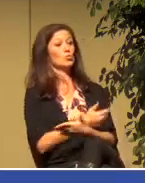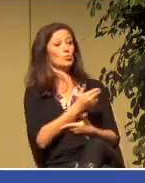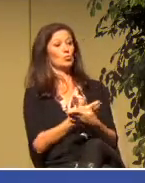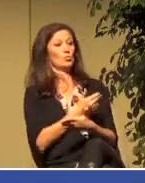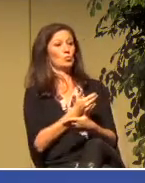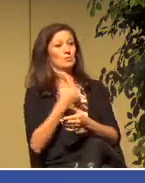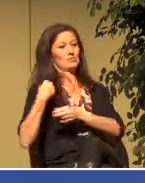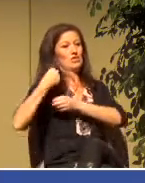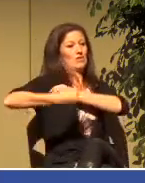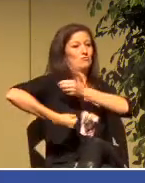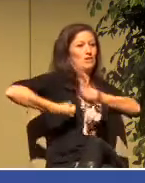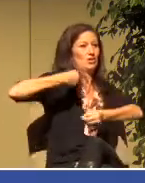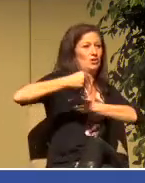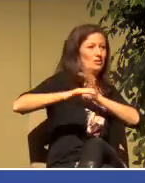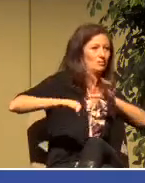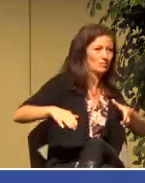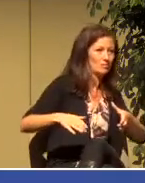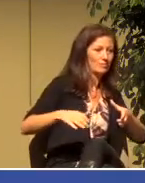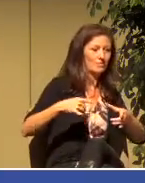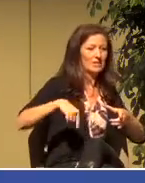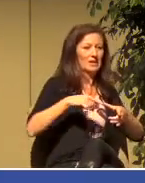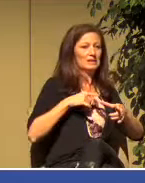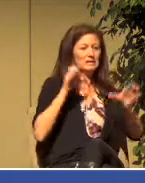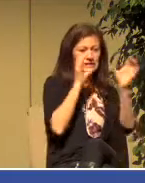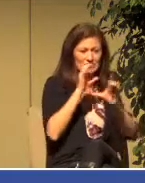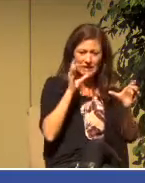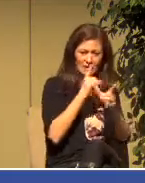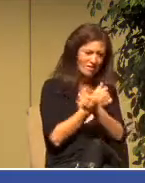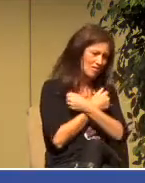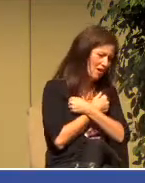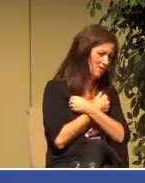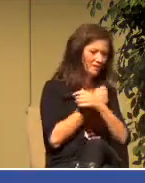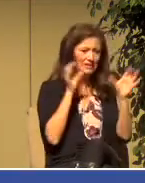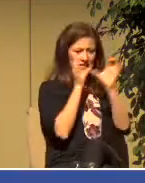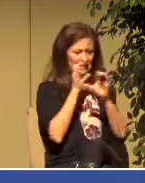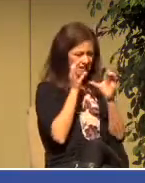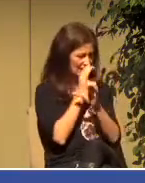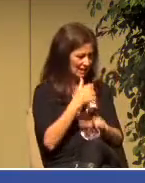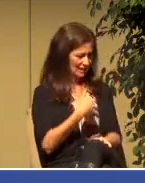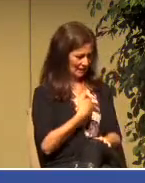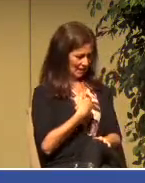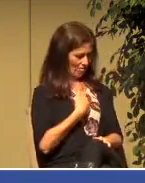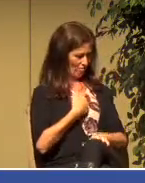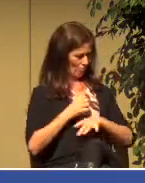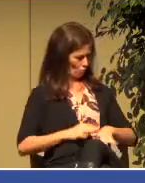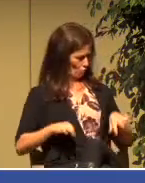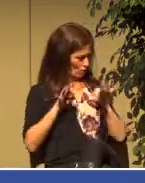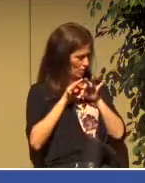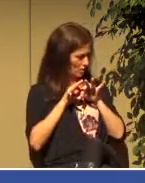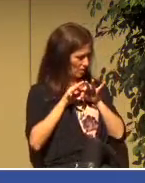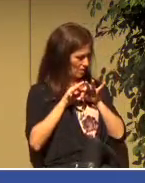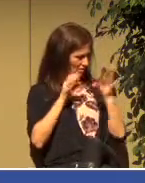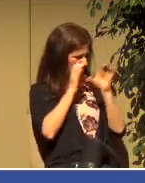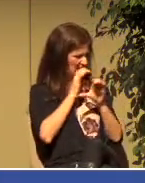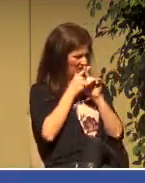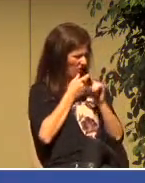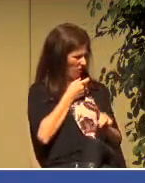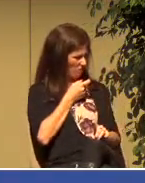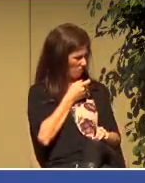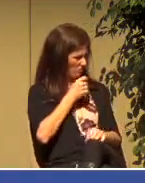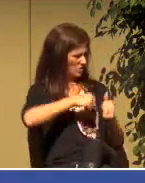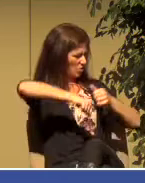that are seeking love that are seeking self worth that are seeking this from social media